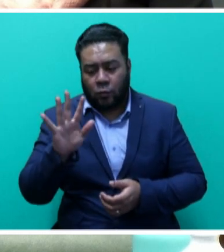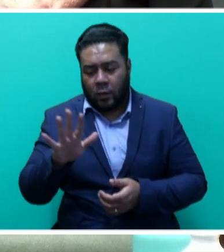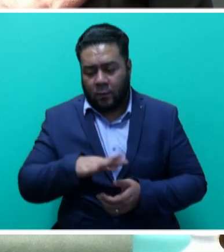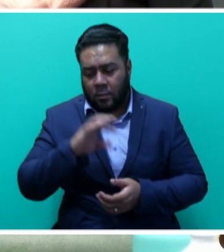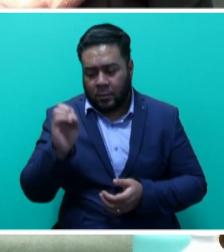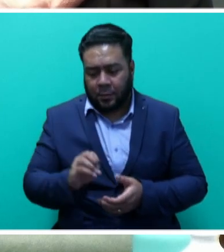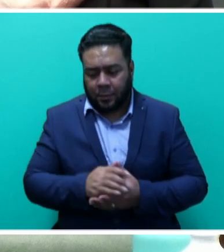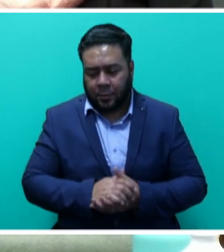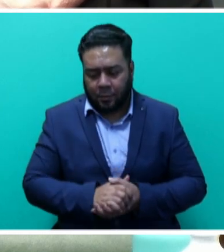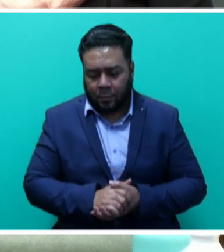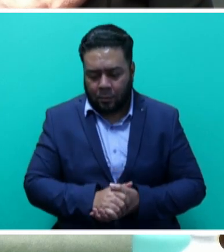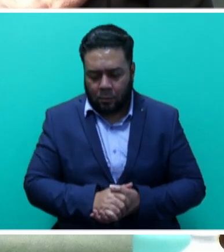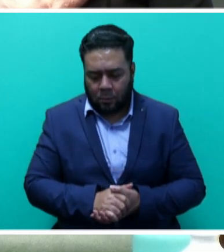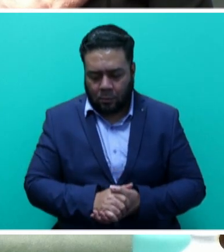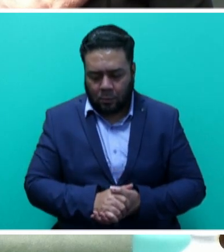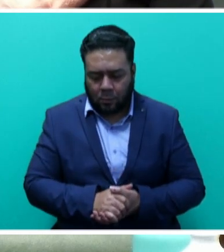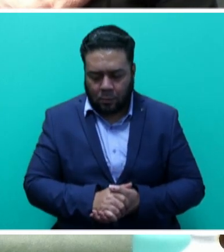gross domestic product.